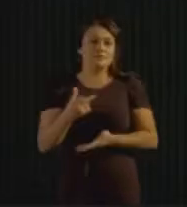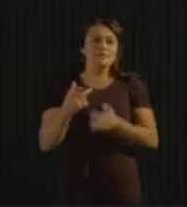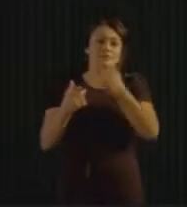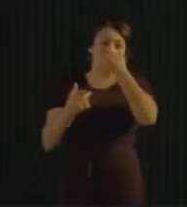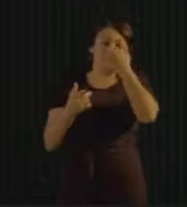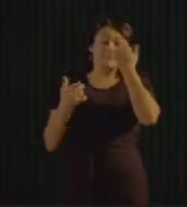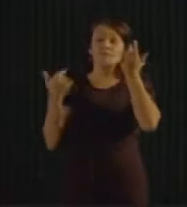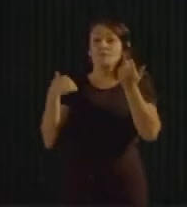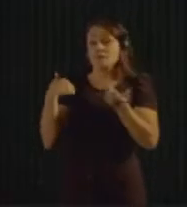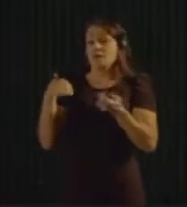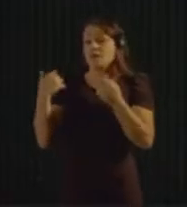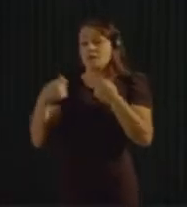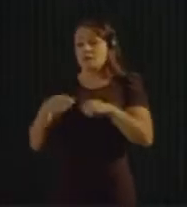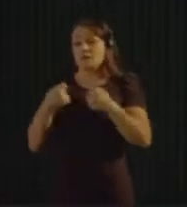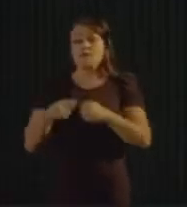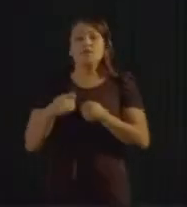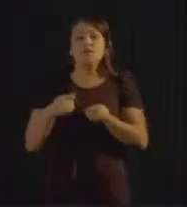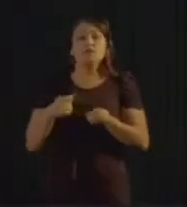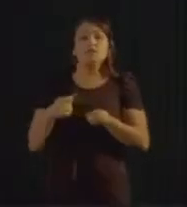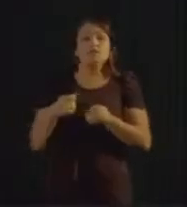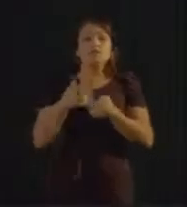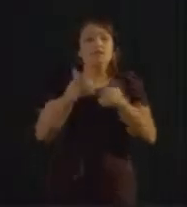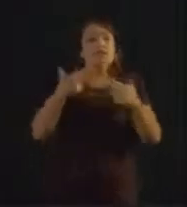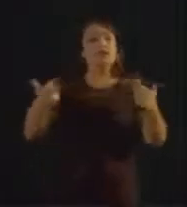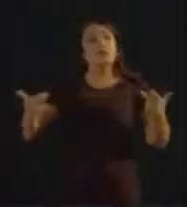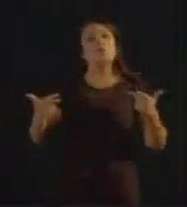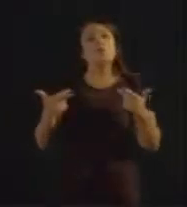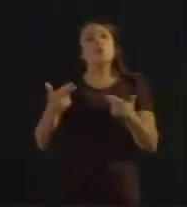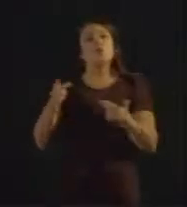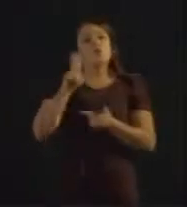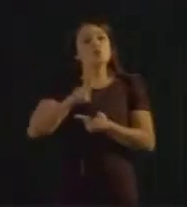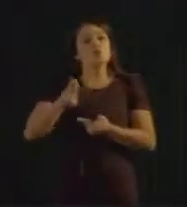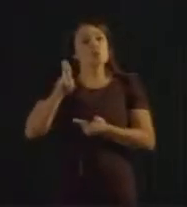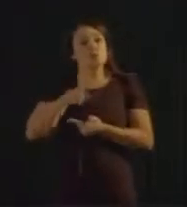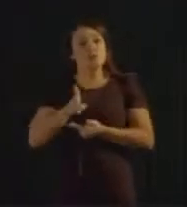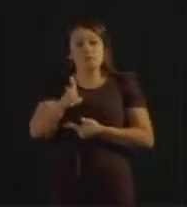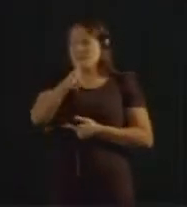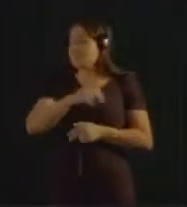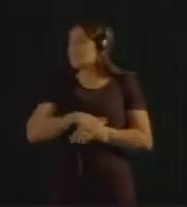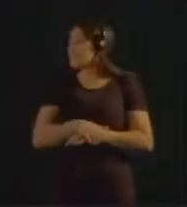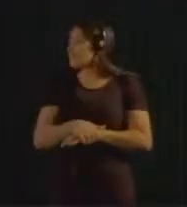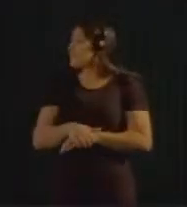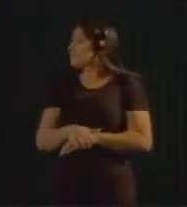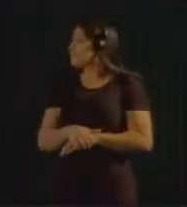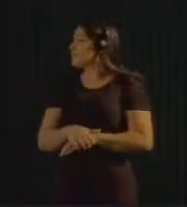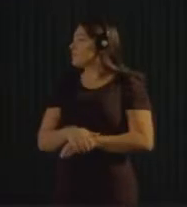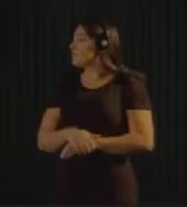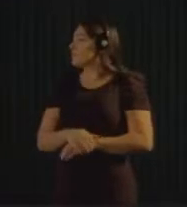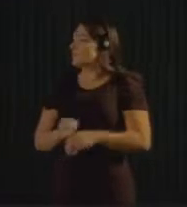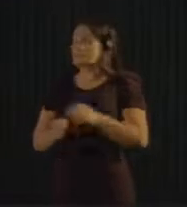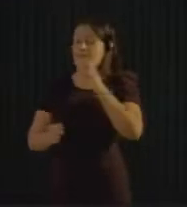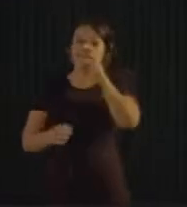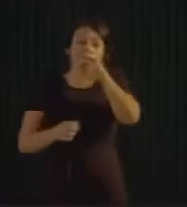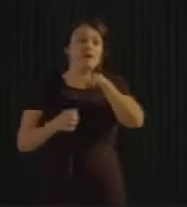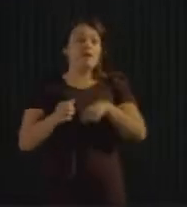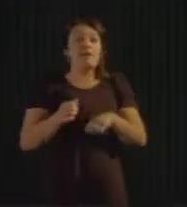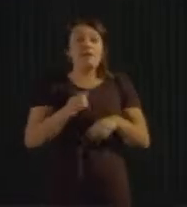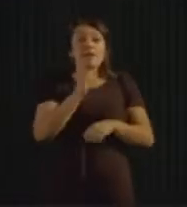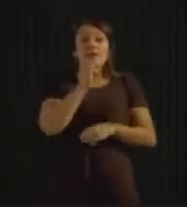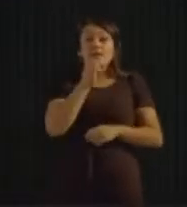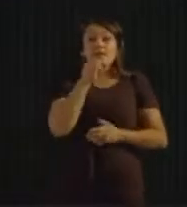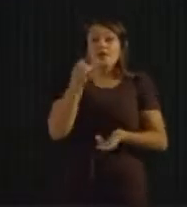That will be hard to stop. And the consumption of energy is going steep as Mount Everest for a moment. What